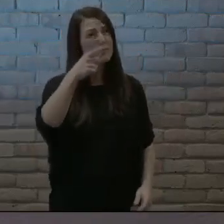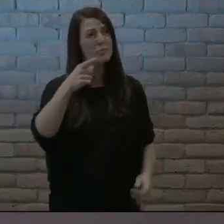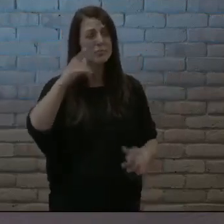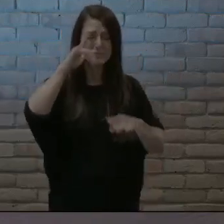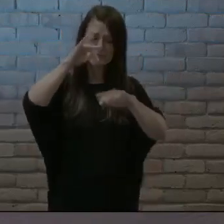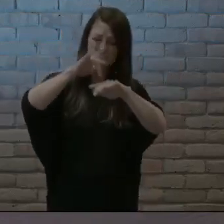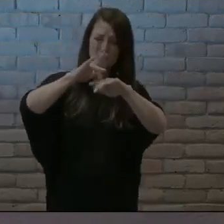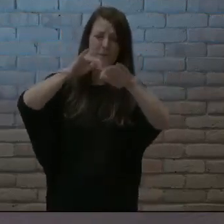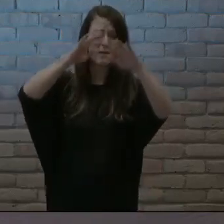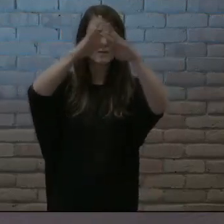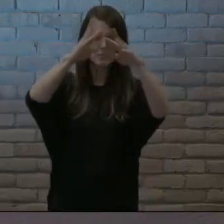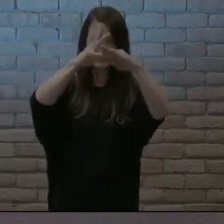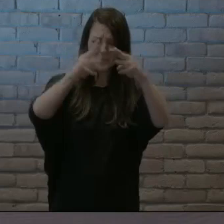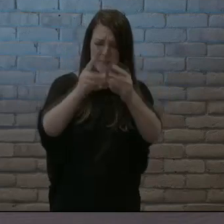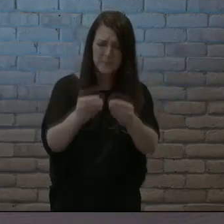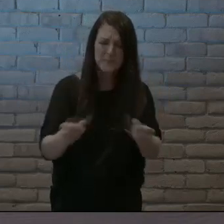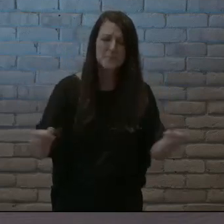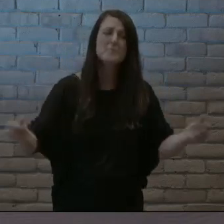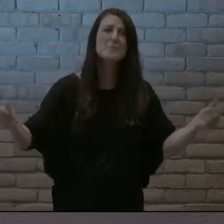Fateful